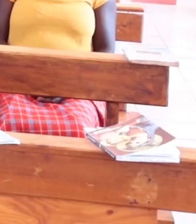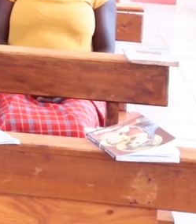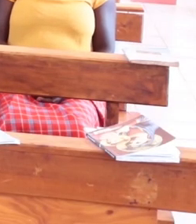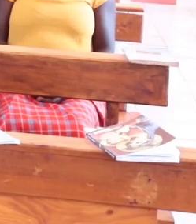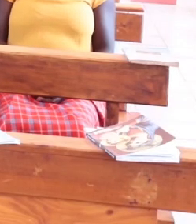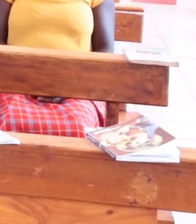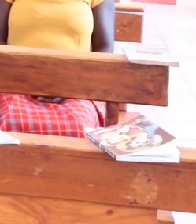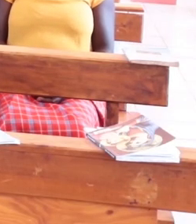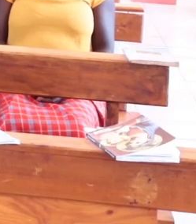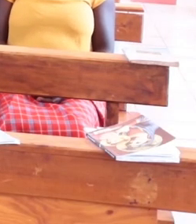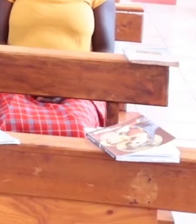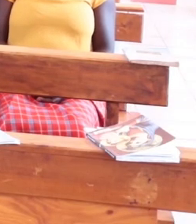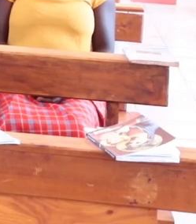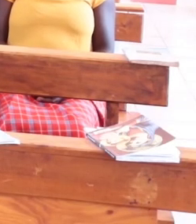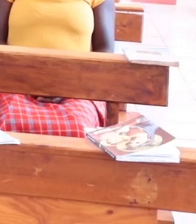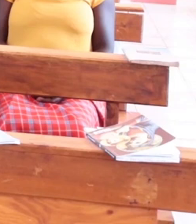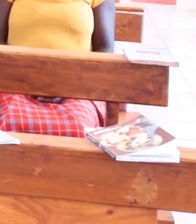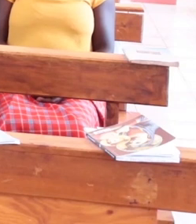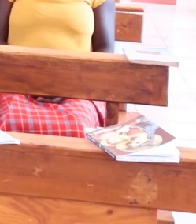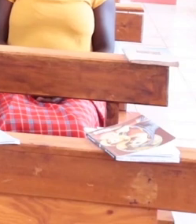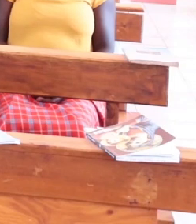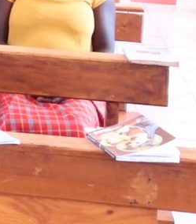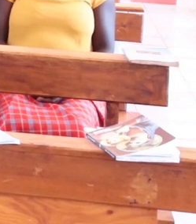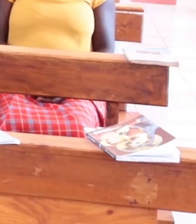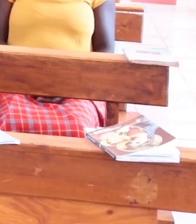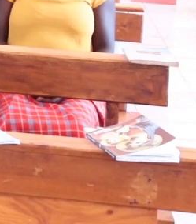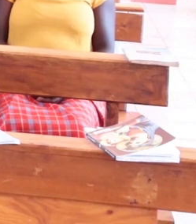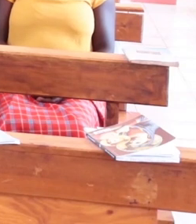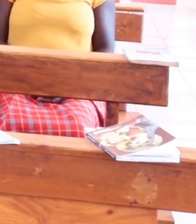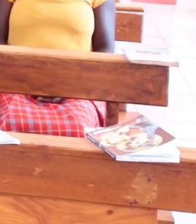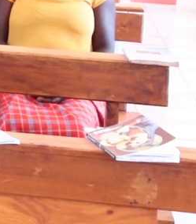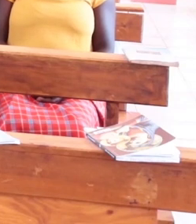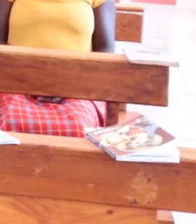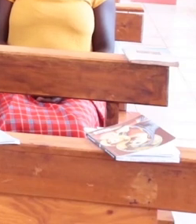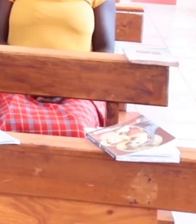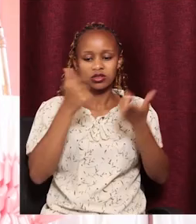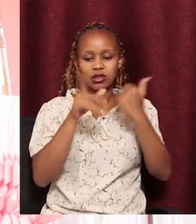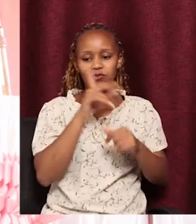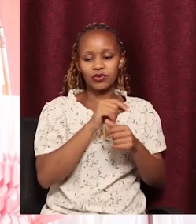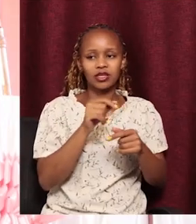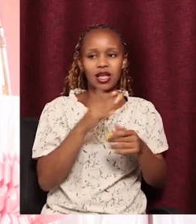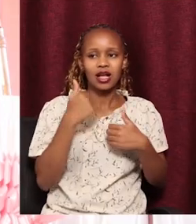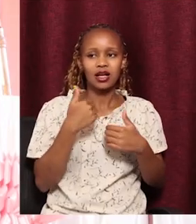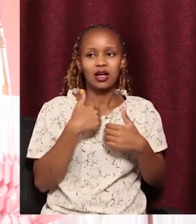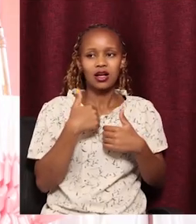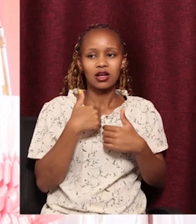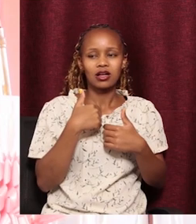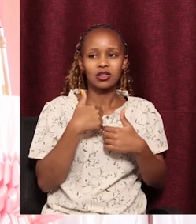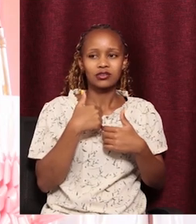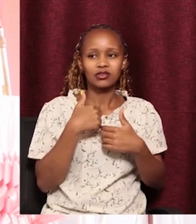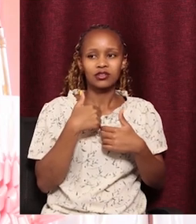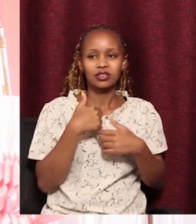puts a dream in you, automatically he gets you somebody. And when the person comes, there is a certain